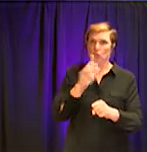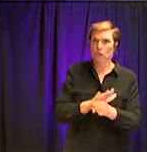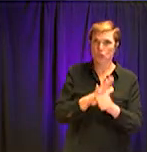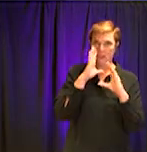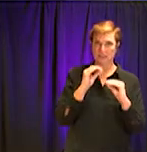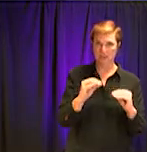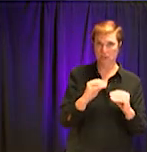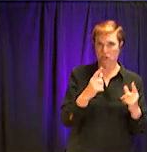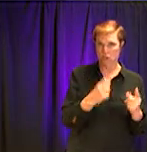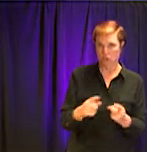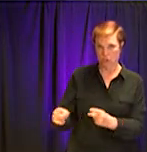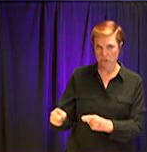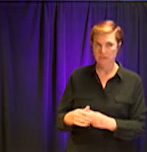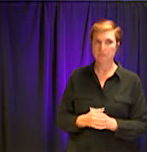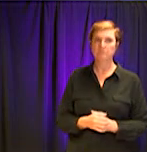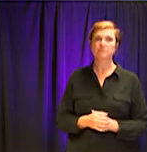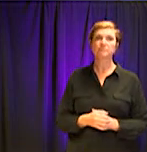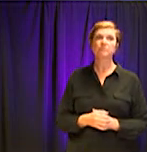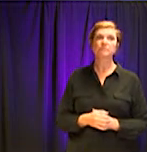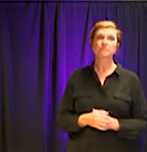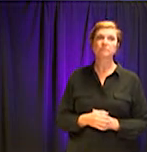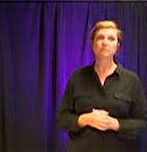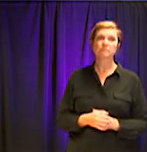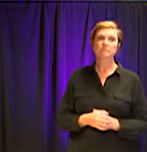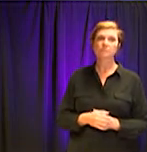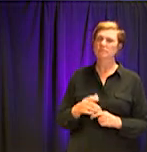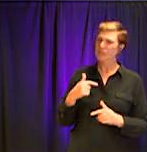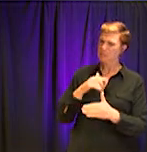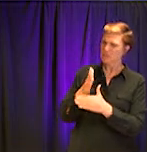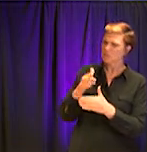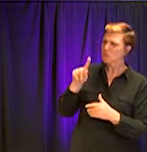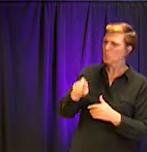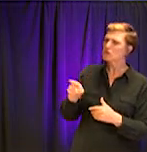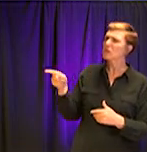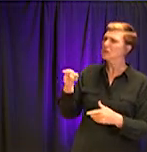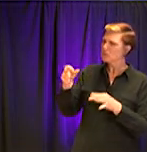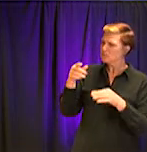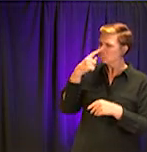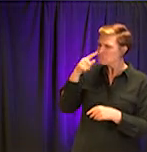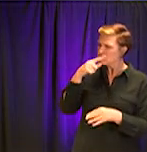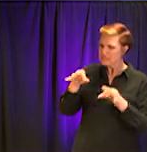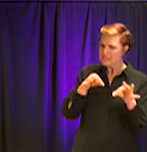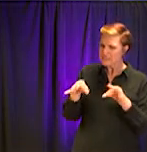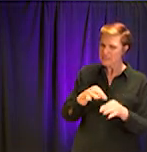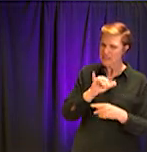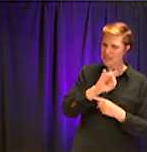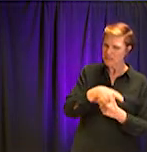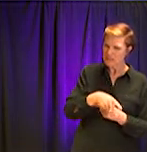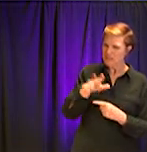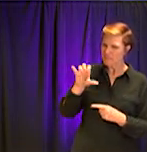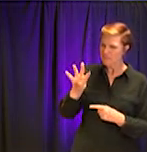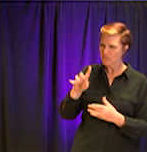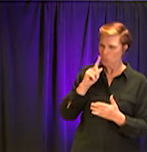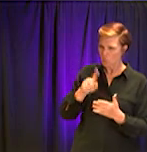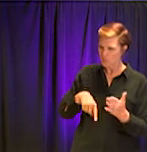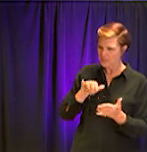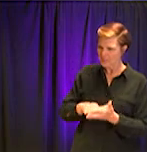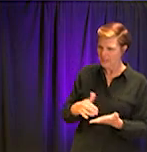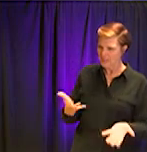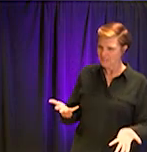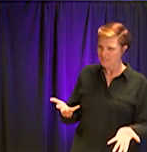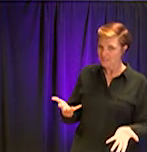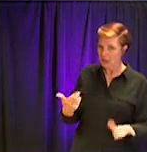I can, could you explain Ms. an 504 and an IEP plan is? mean, you know,